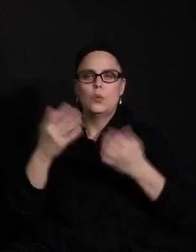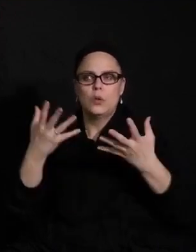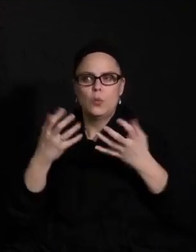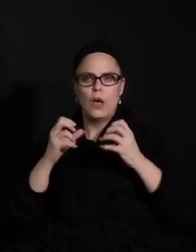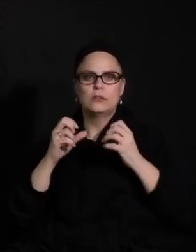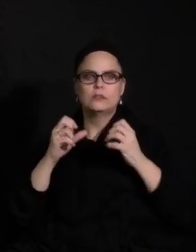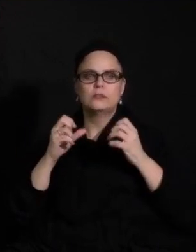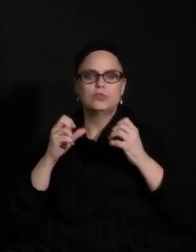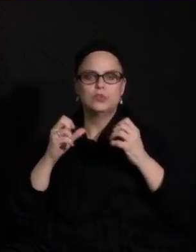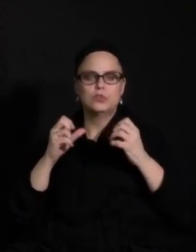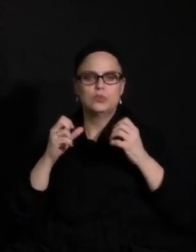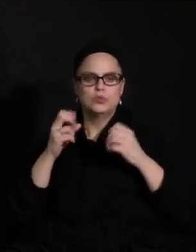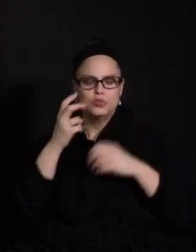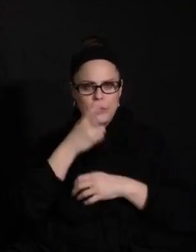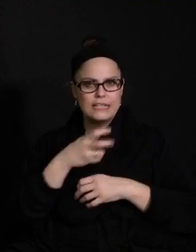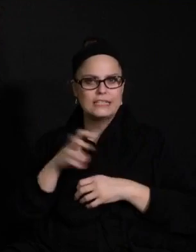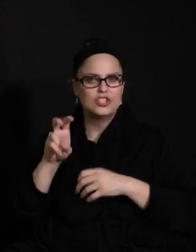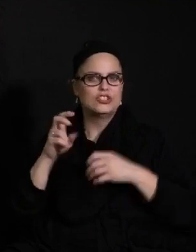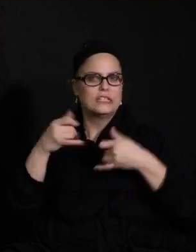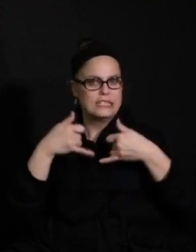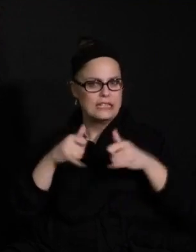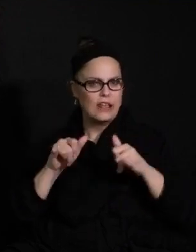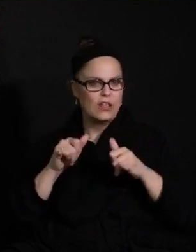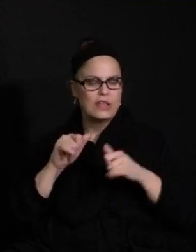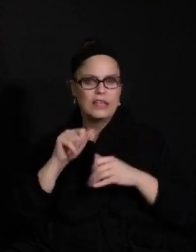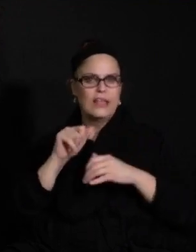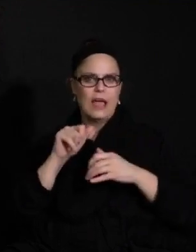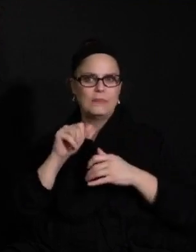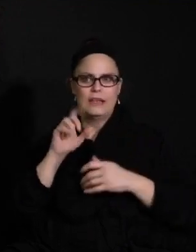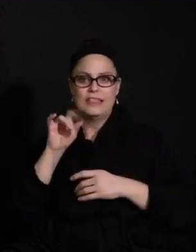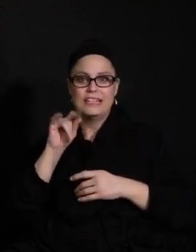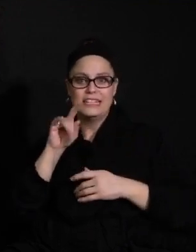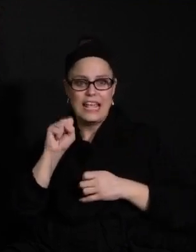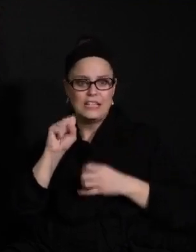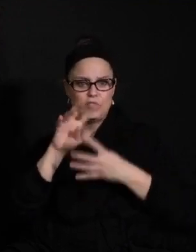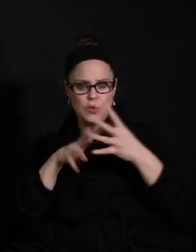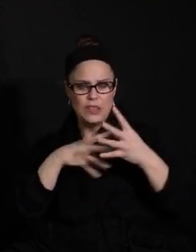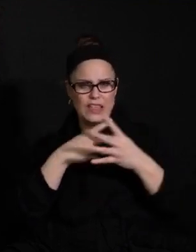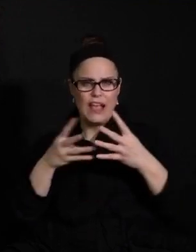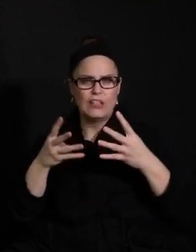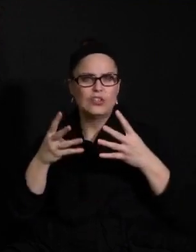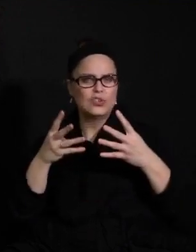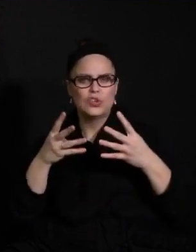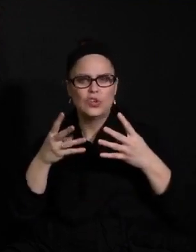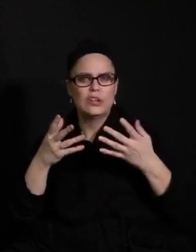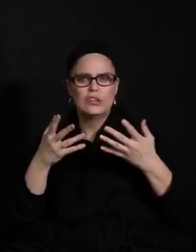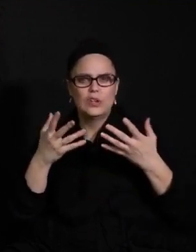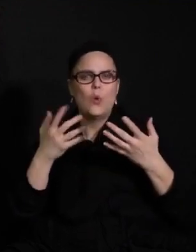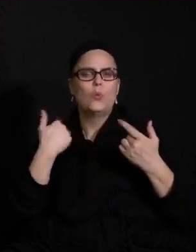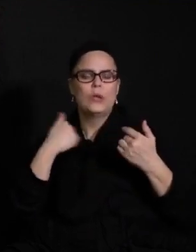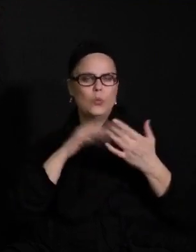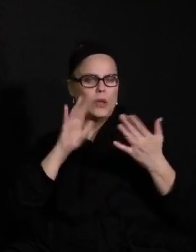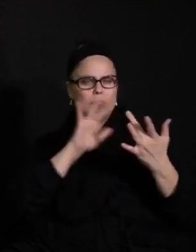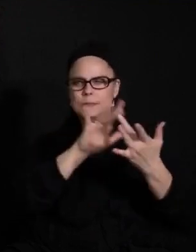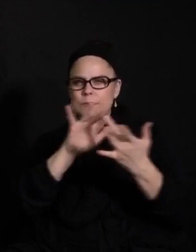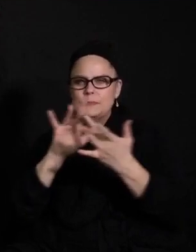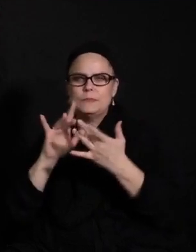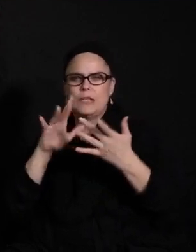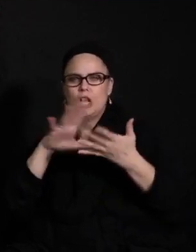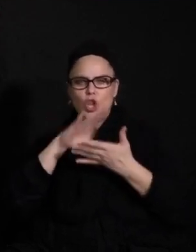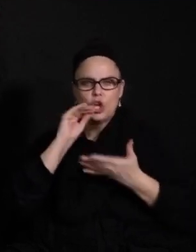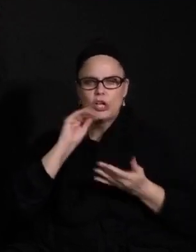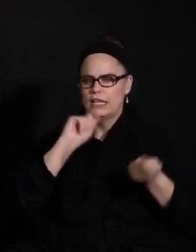through here. Please don't think that dates on a calendar mean that it's done on that day and we don't continue to engage and reach out and learn and adjust